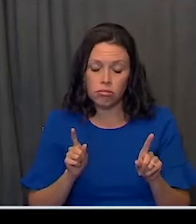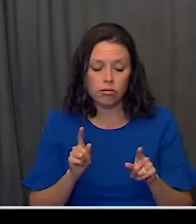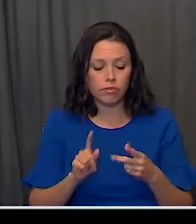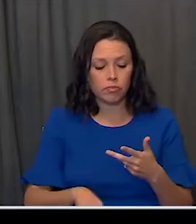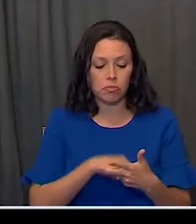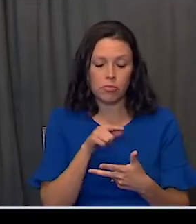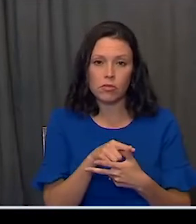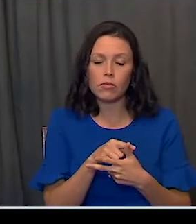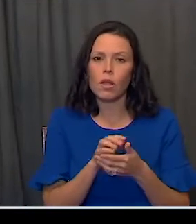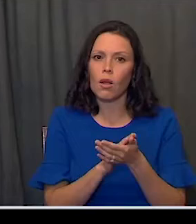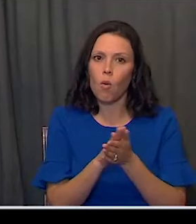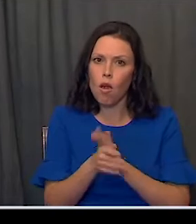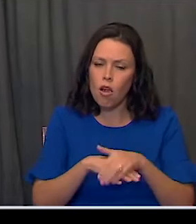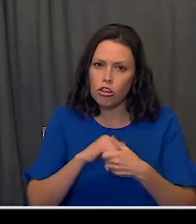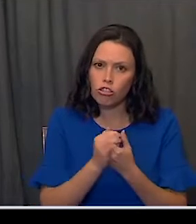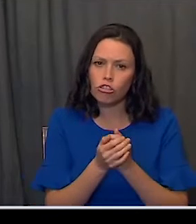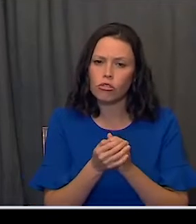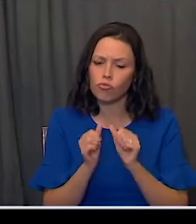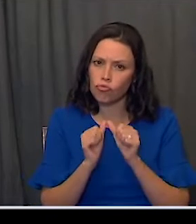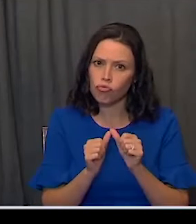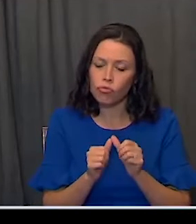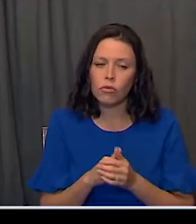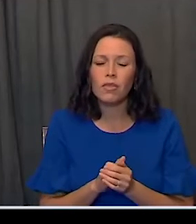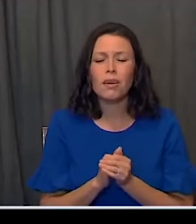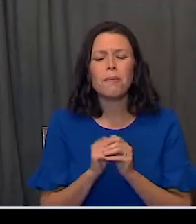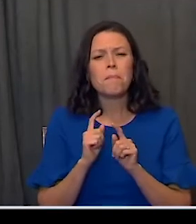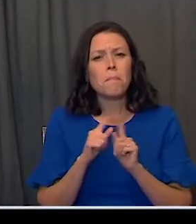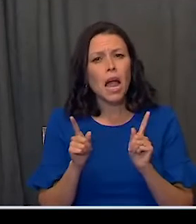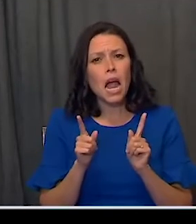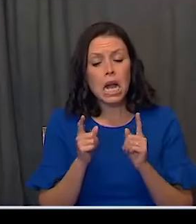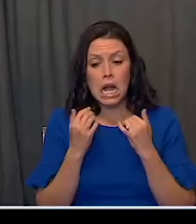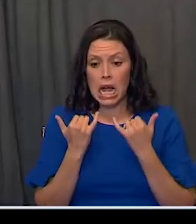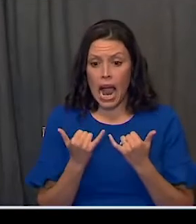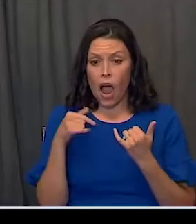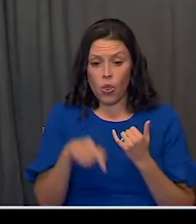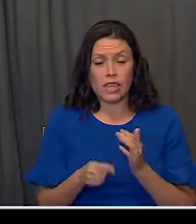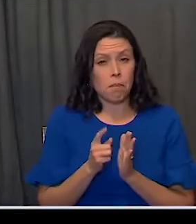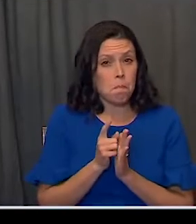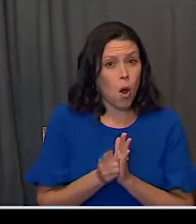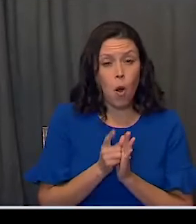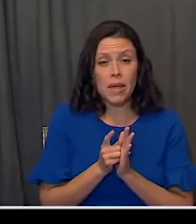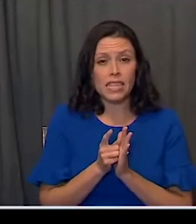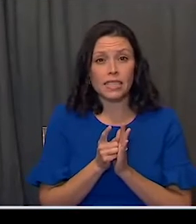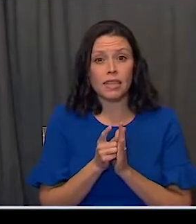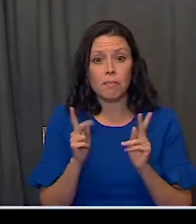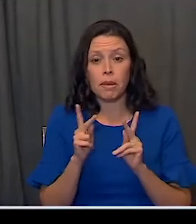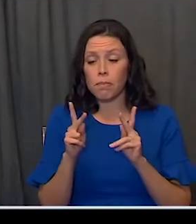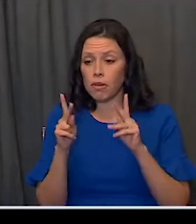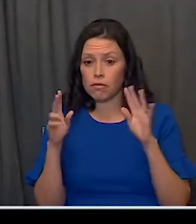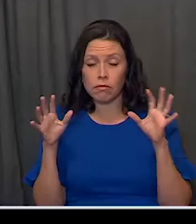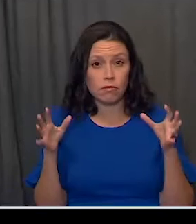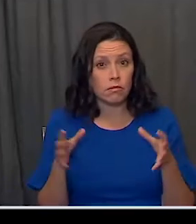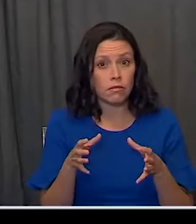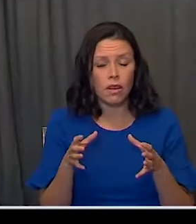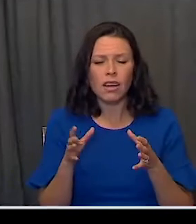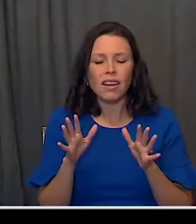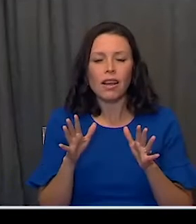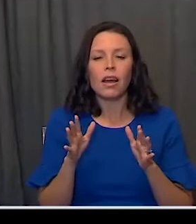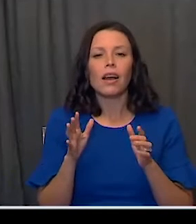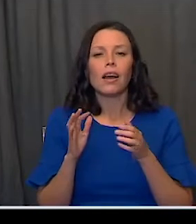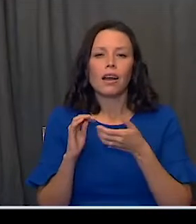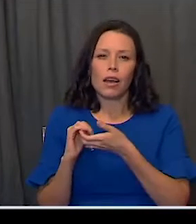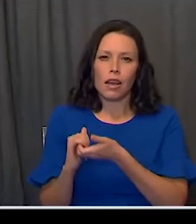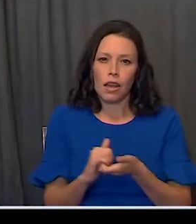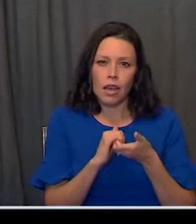to continue your hand hygiene. But really, in this moment of bringing people together, to really